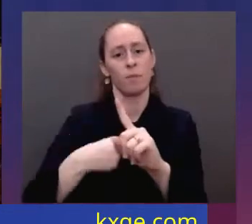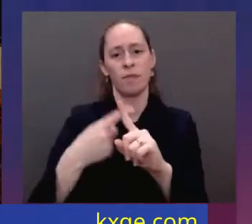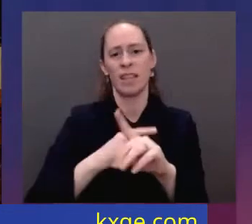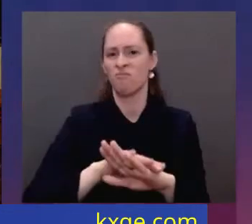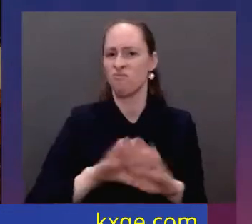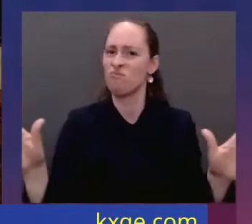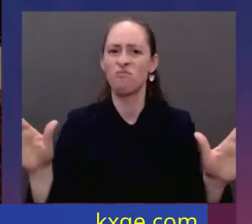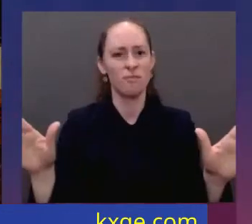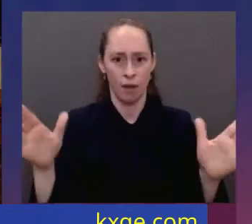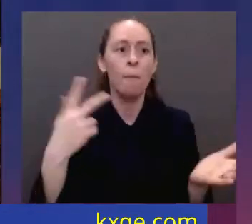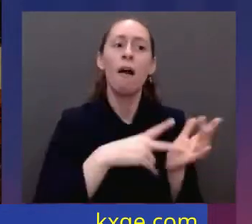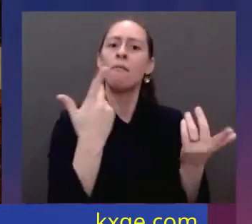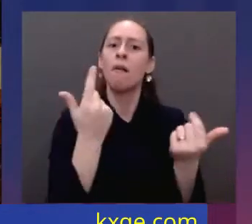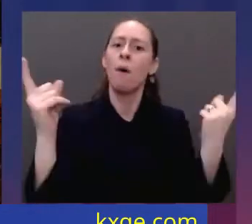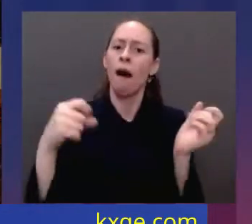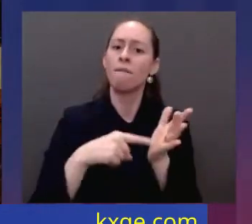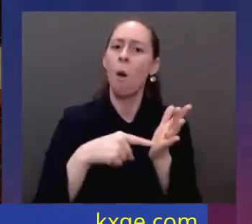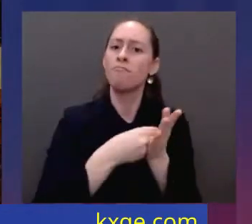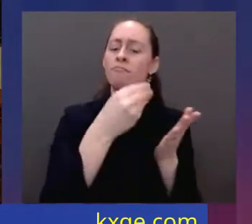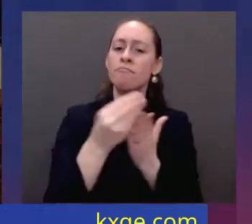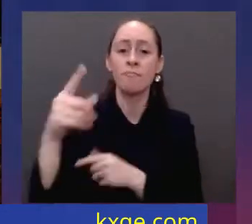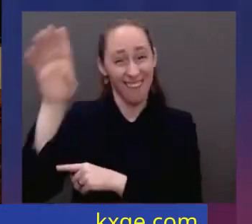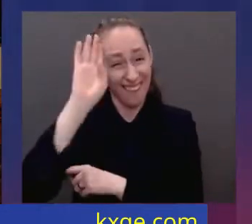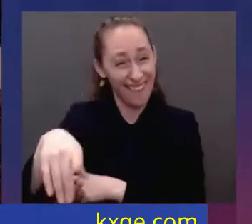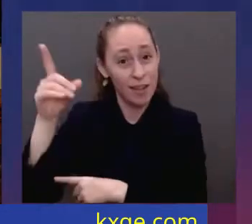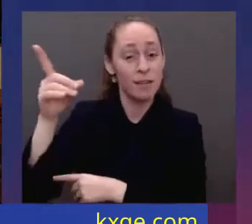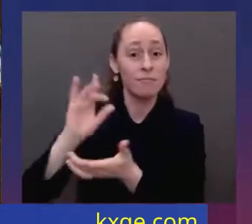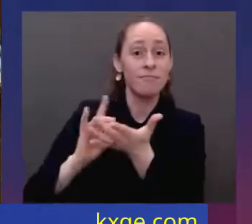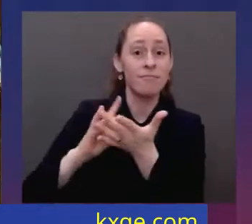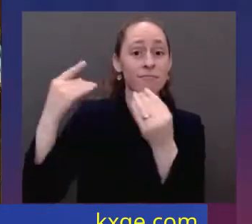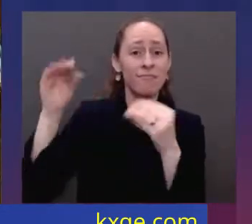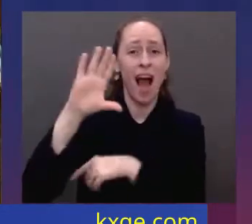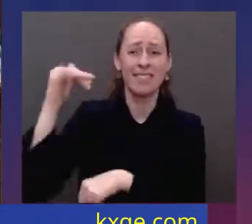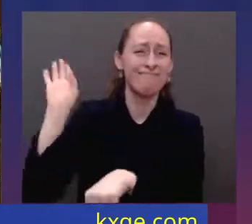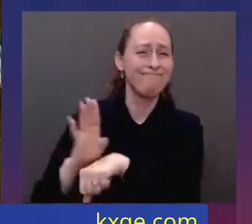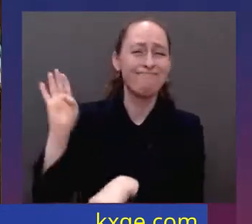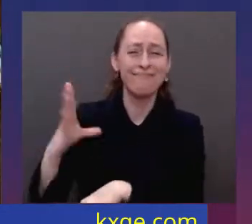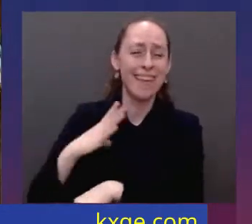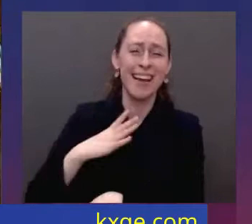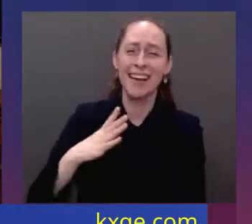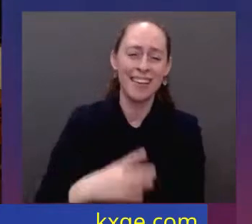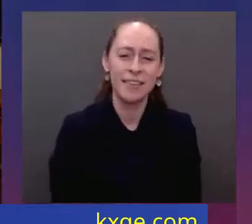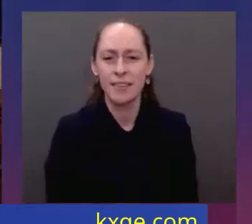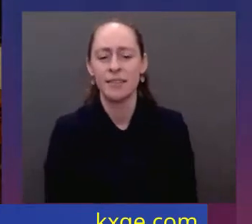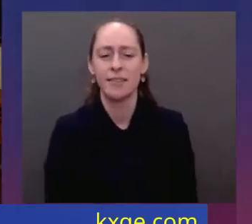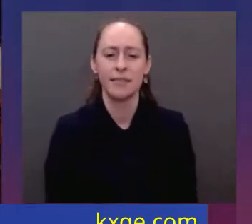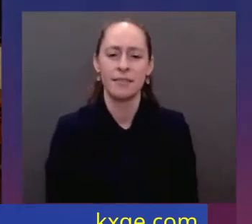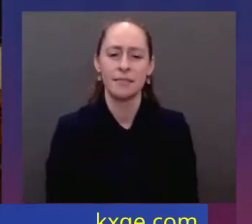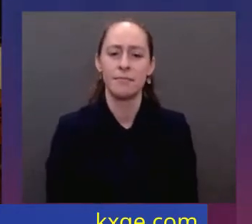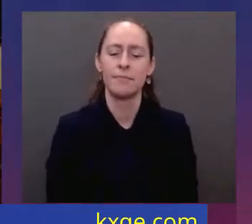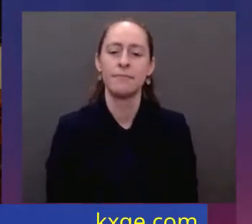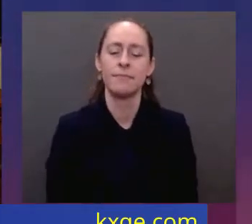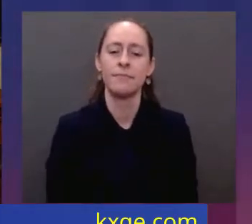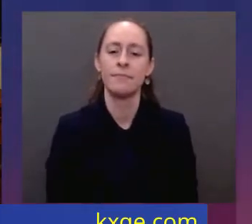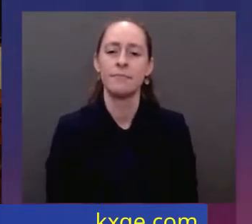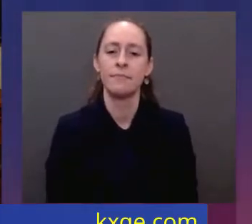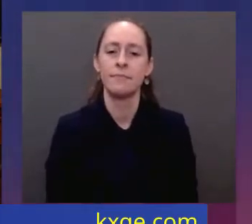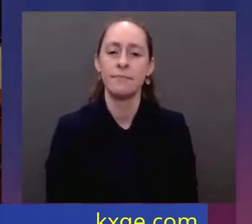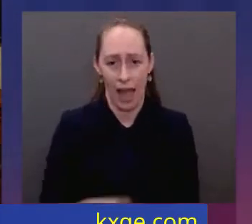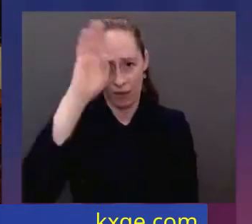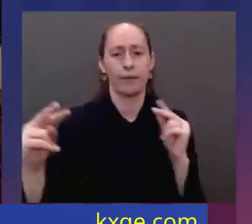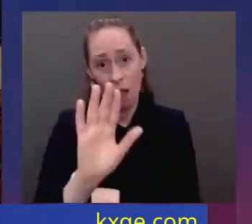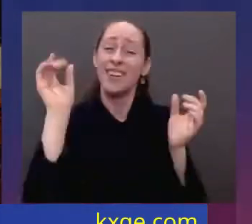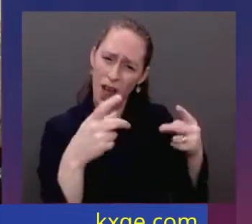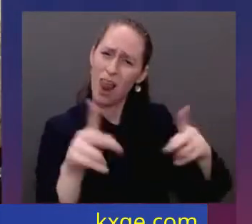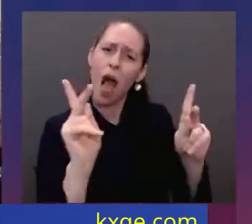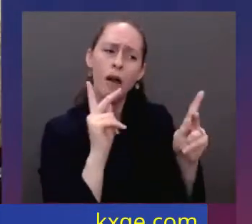drug companies will do very, very well their profit margin. While we're at it, I know we have great disagreements on this floor with this. Let's let Medicare negotiate